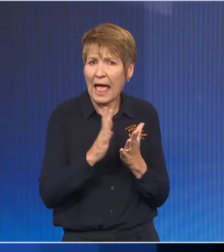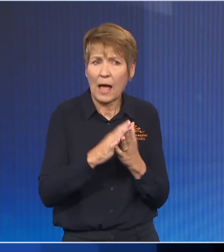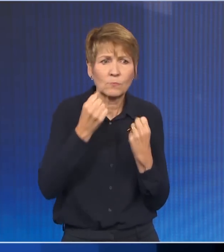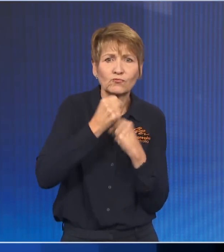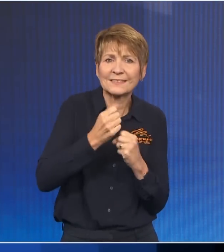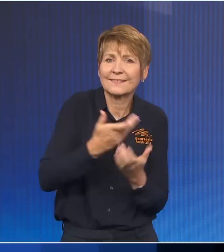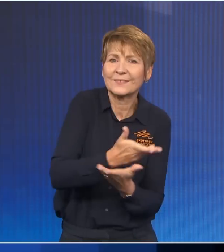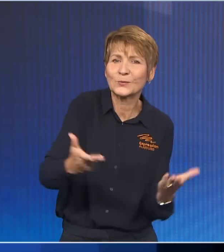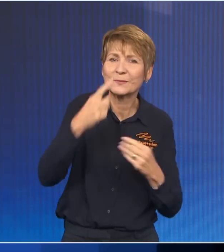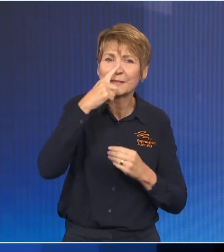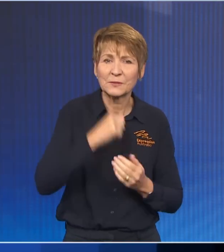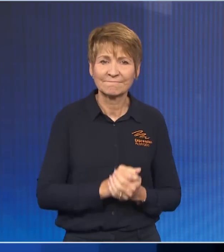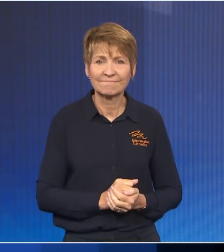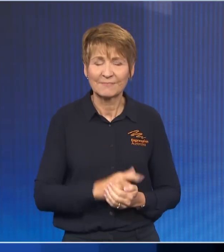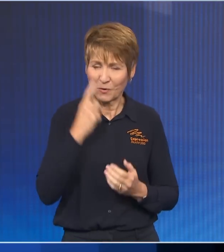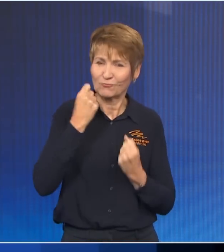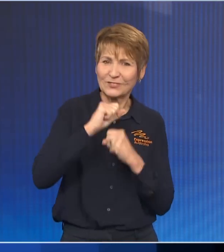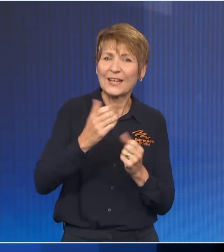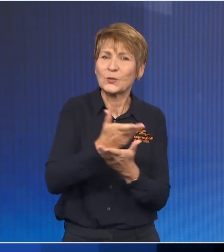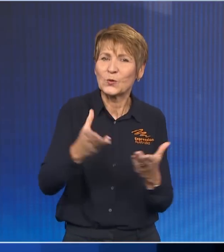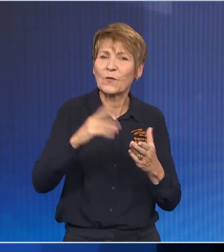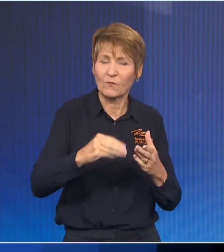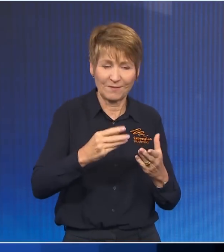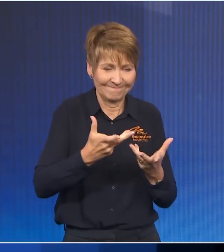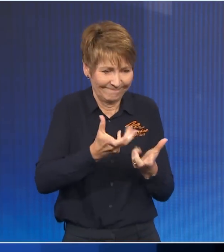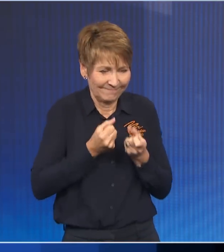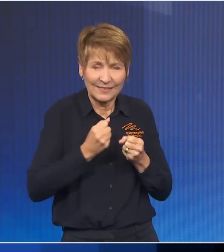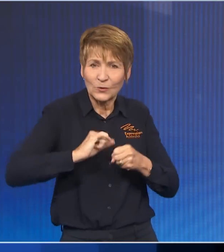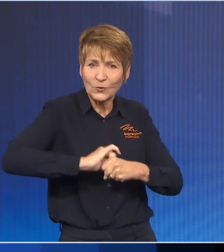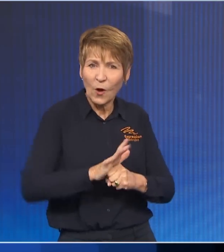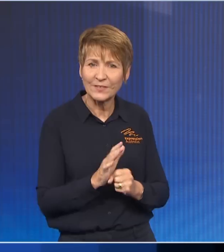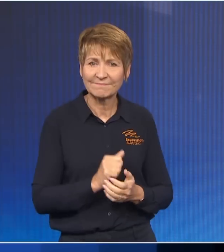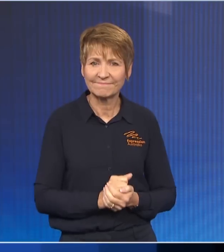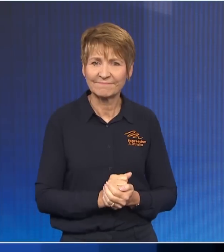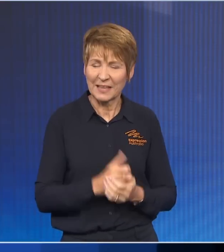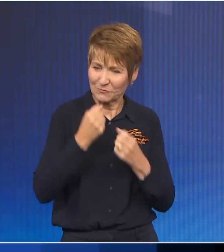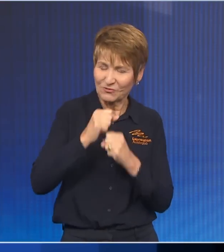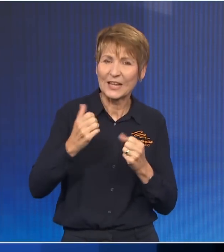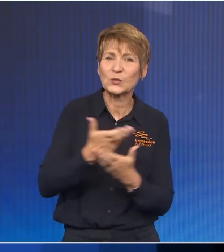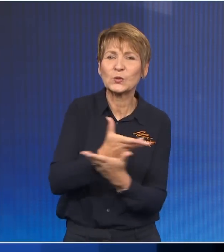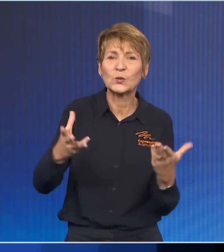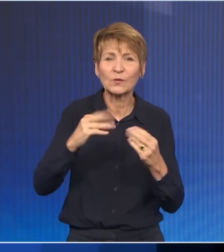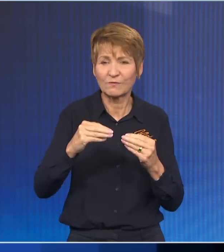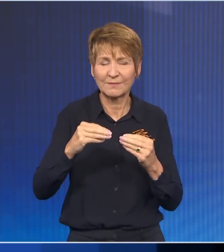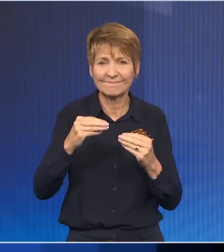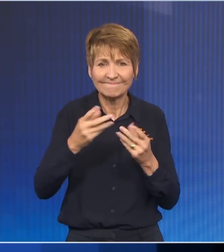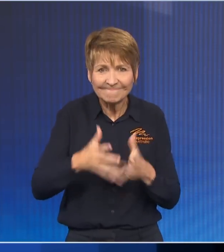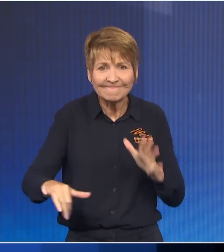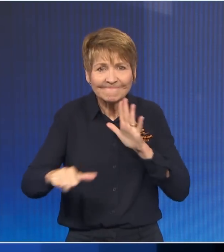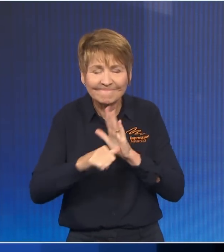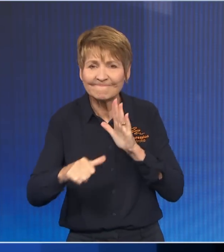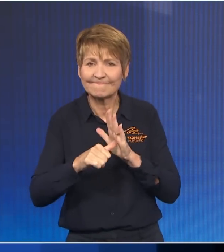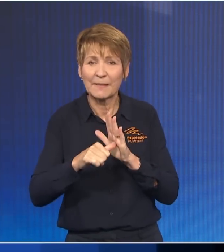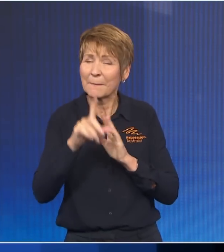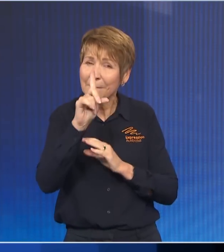livelihoods of Australians. And that meant we had to make some very tough decisions. But we made those